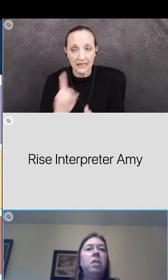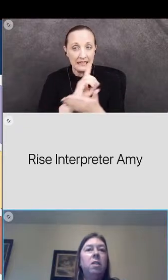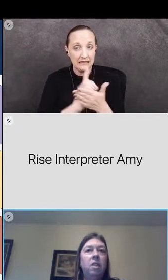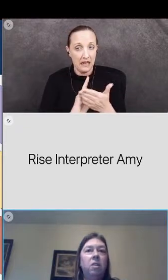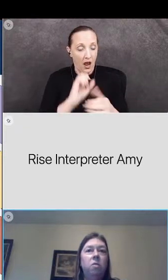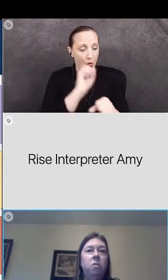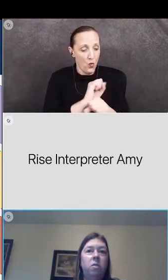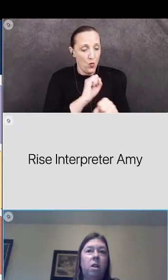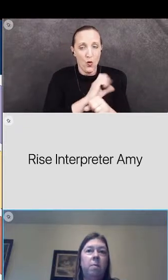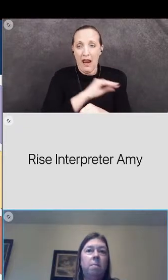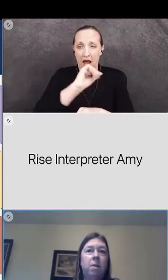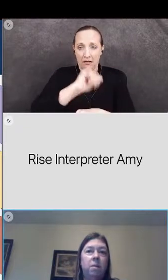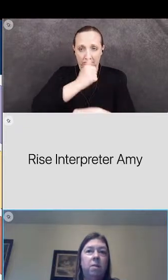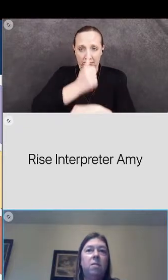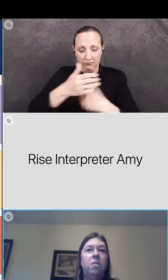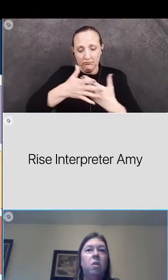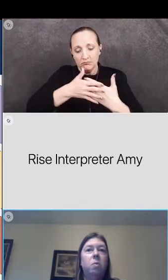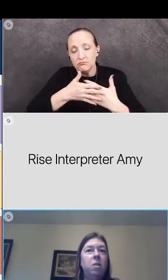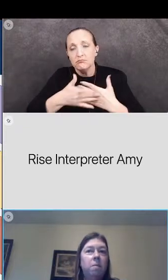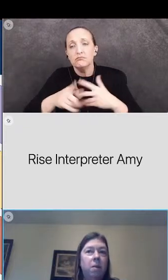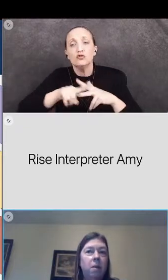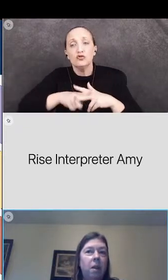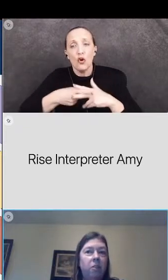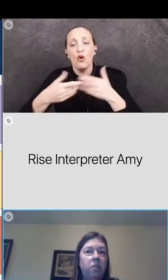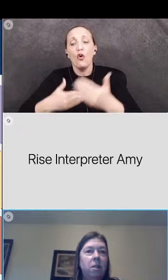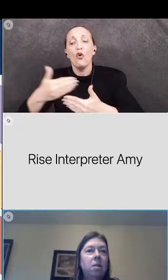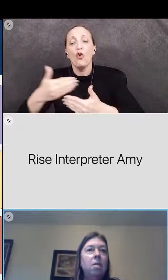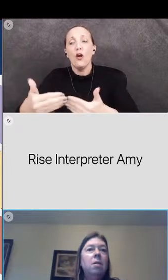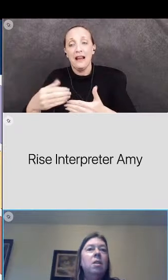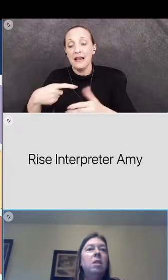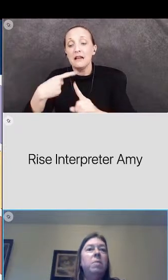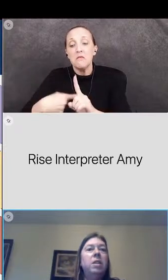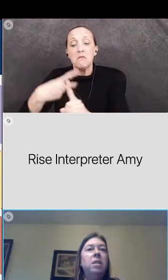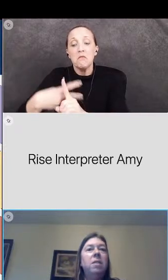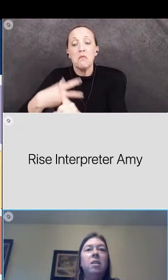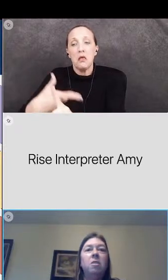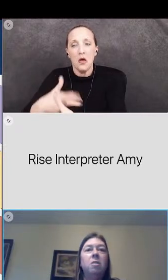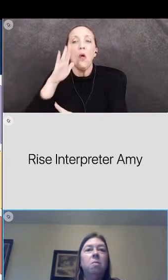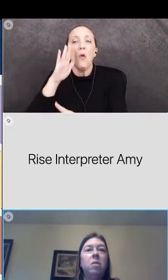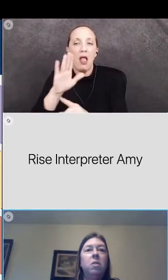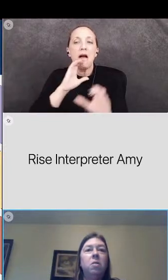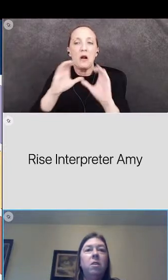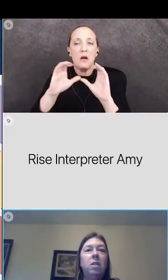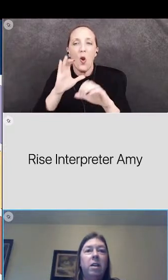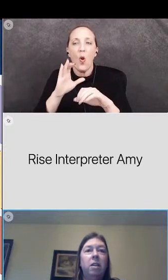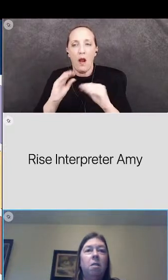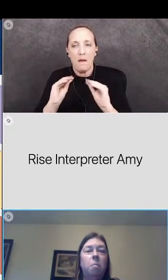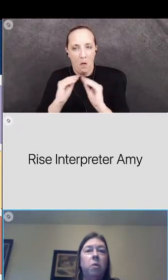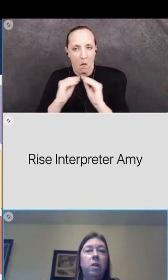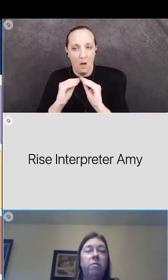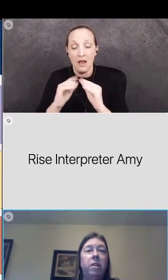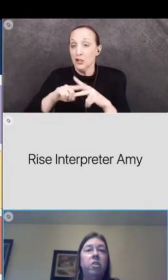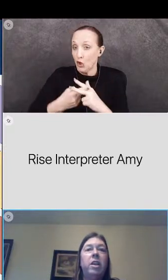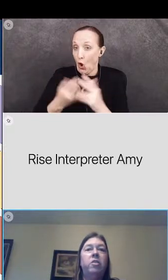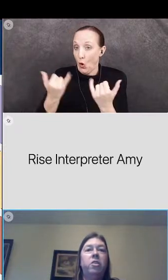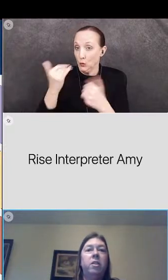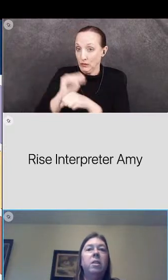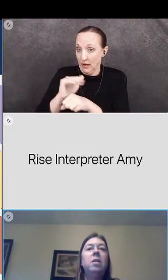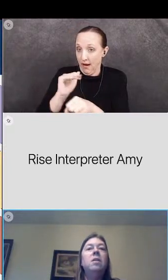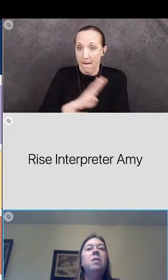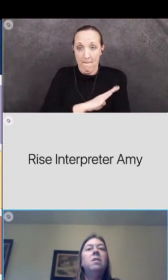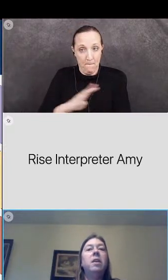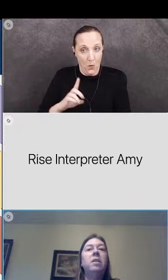implementation continue through the coming months so will the communication it begins here with you tonight our board of